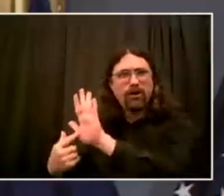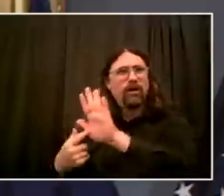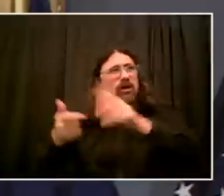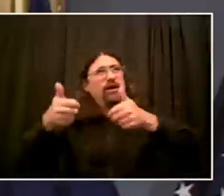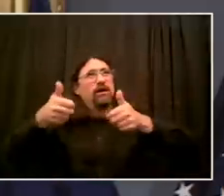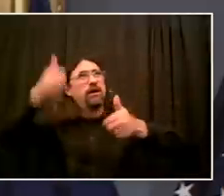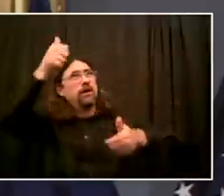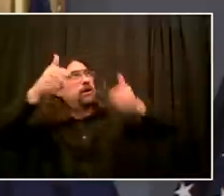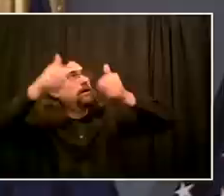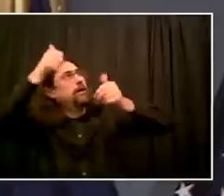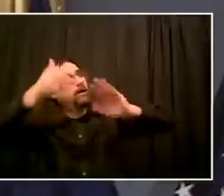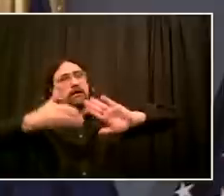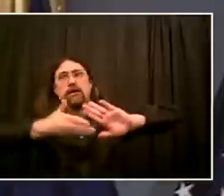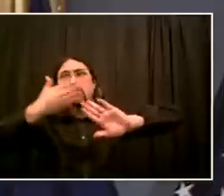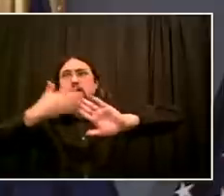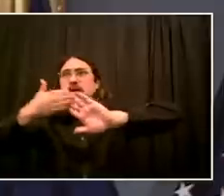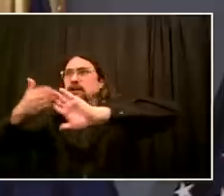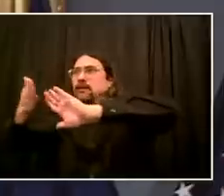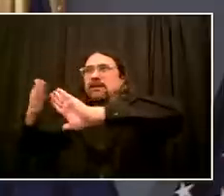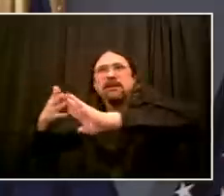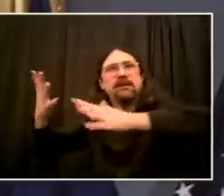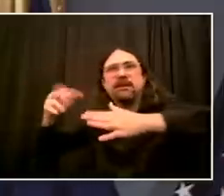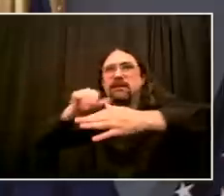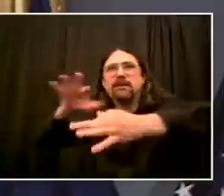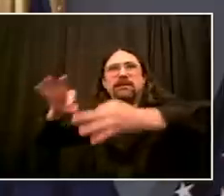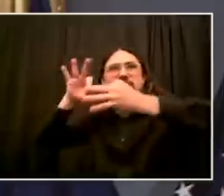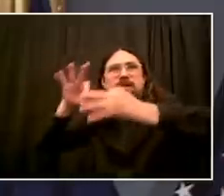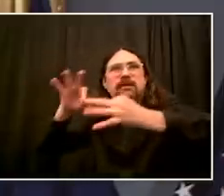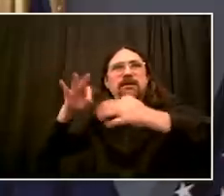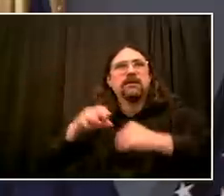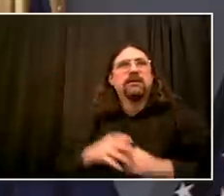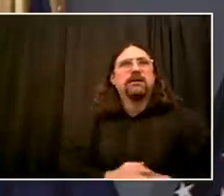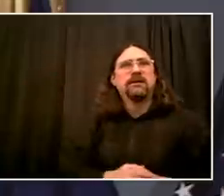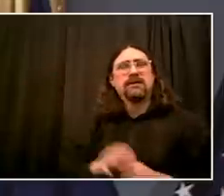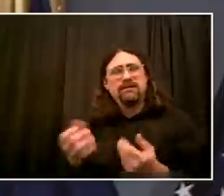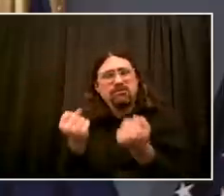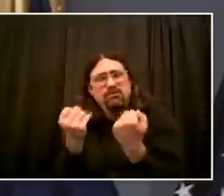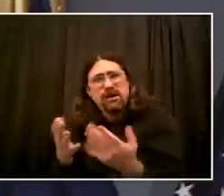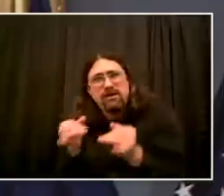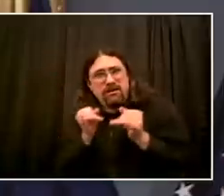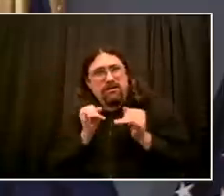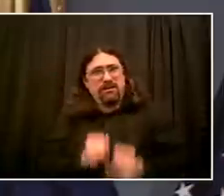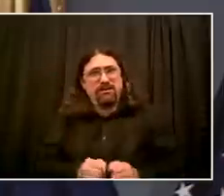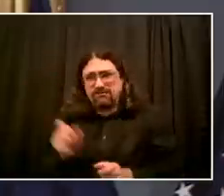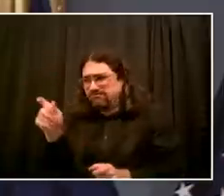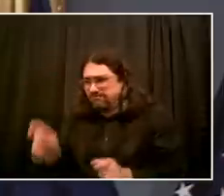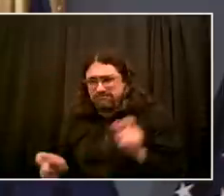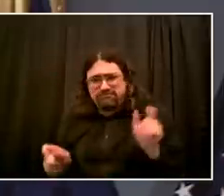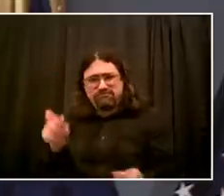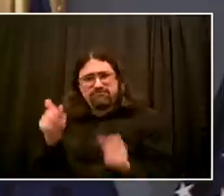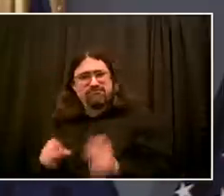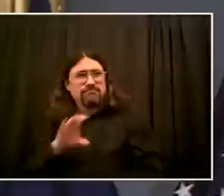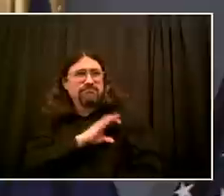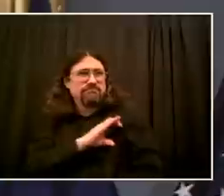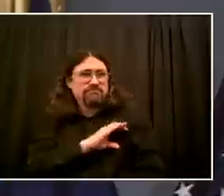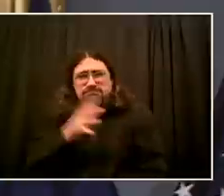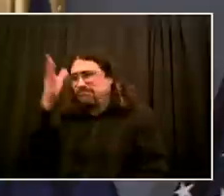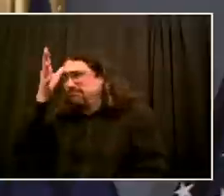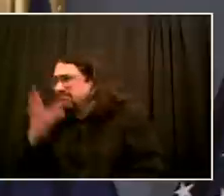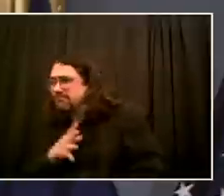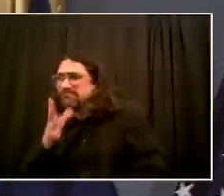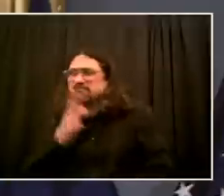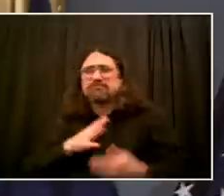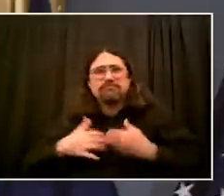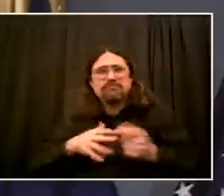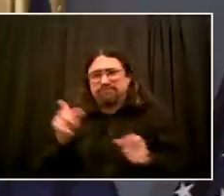I saw a tremendous amount of restraint. But I also saw things that need to be done better. Clearly, I saw some moments yesterday that